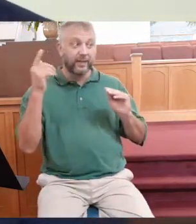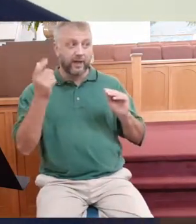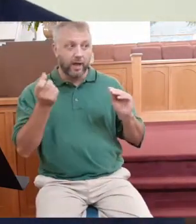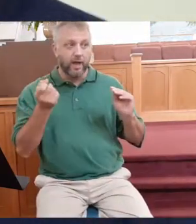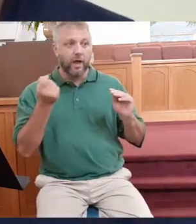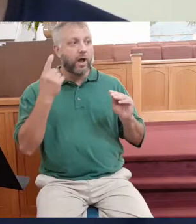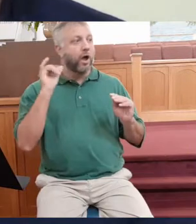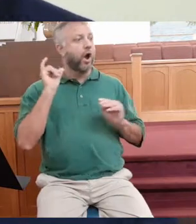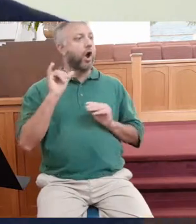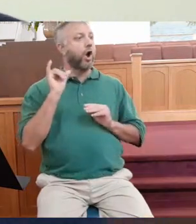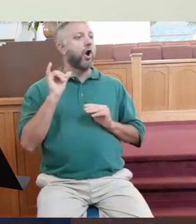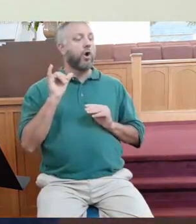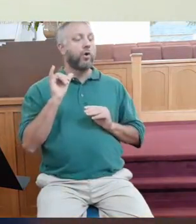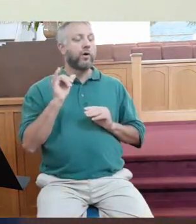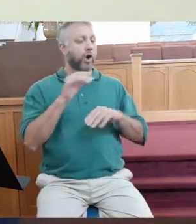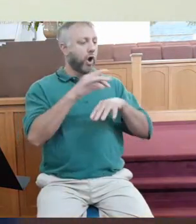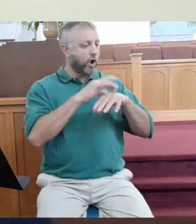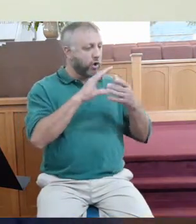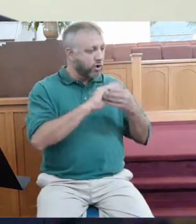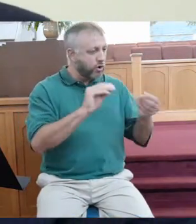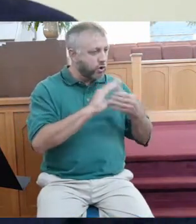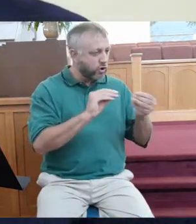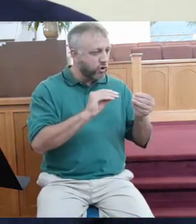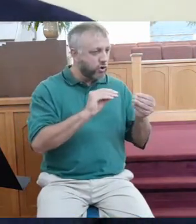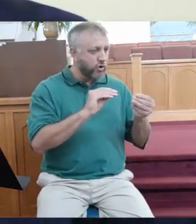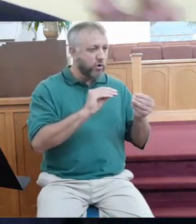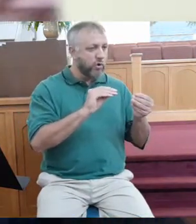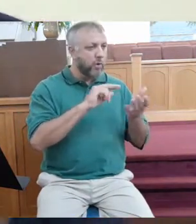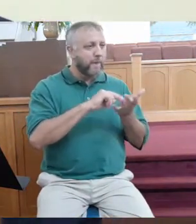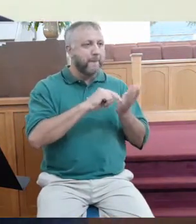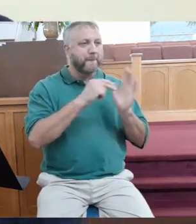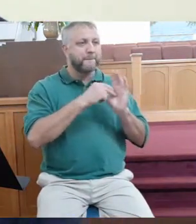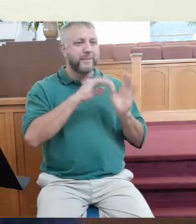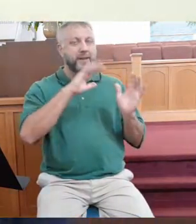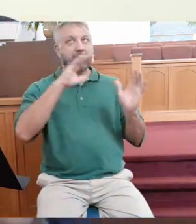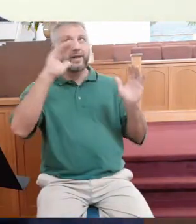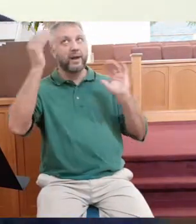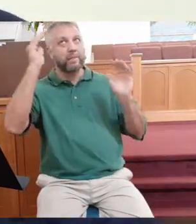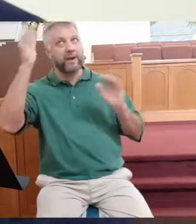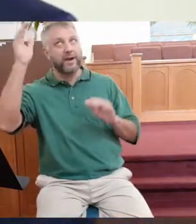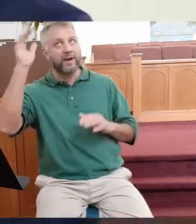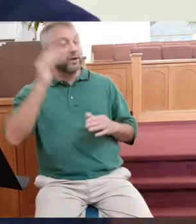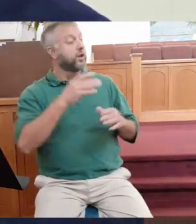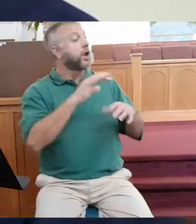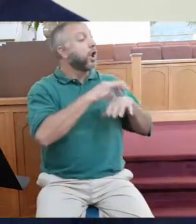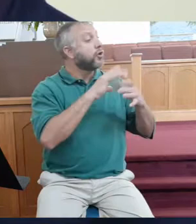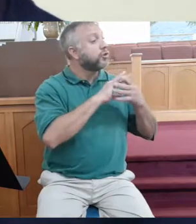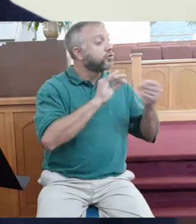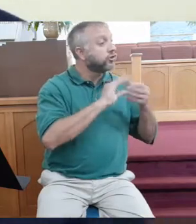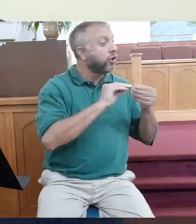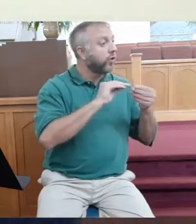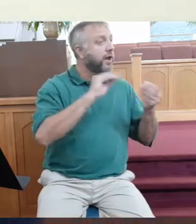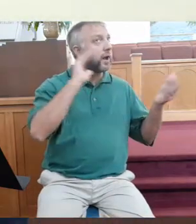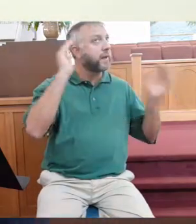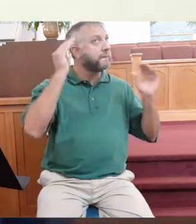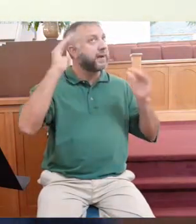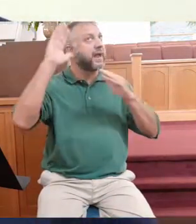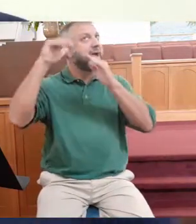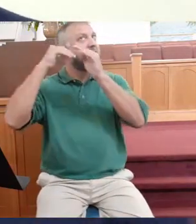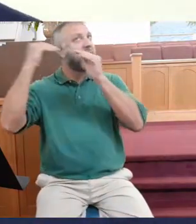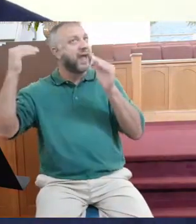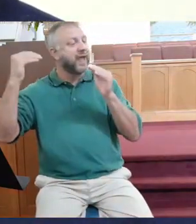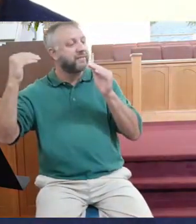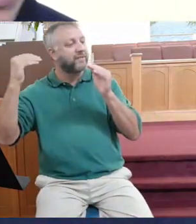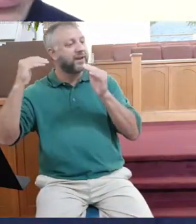issues that everybody might not understand. It's a story drawn out of real life to drive home a point of spiritual